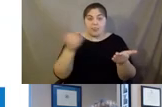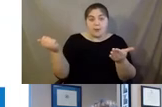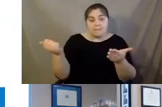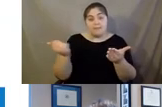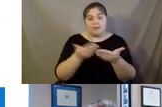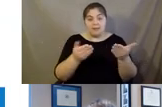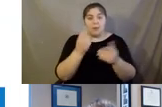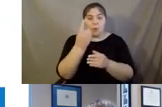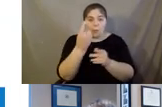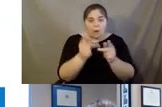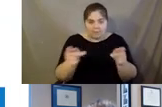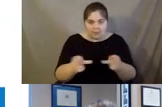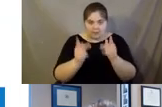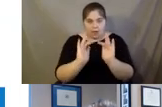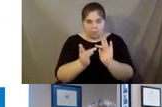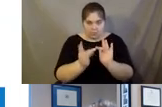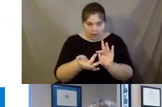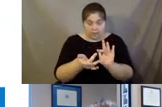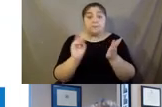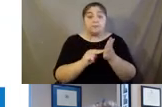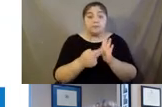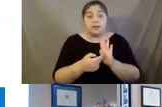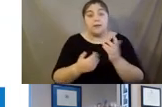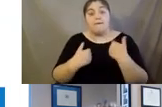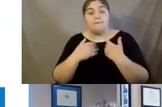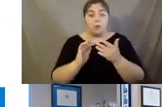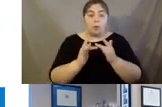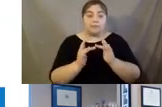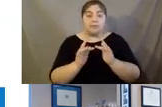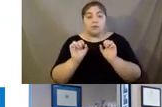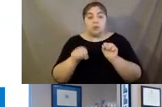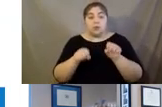location. So there is a website where you can go